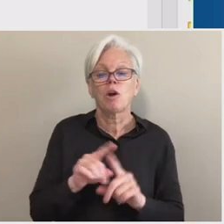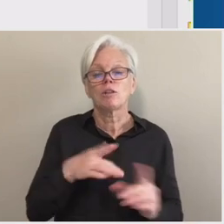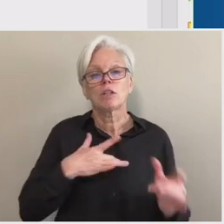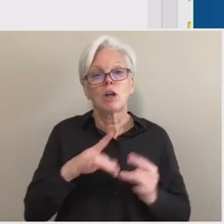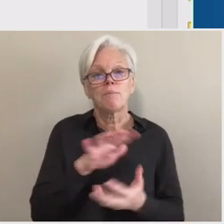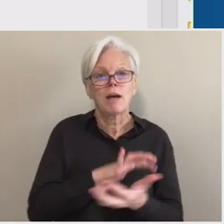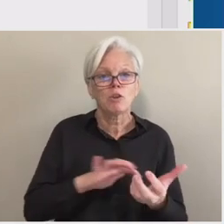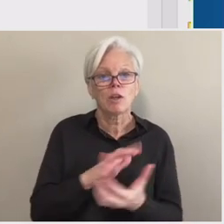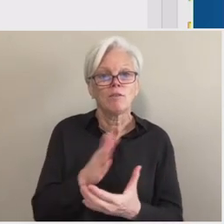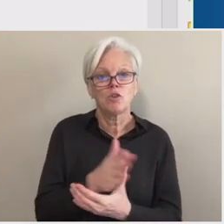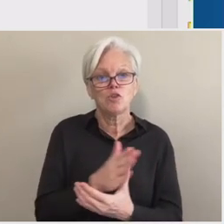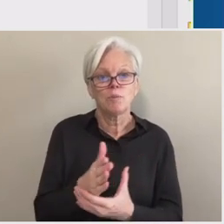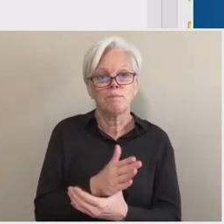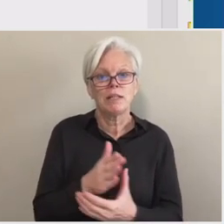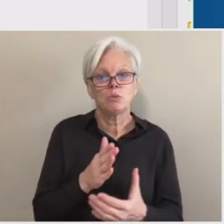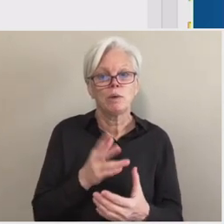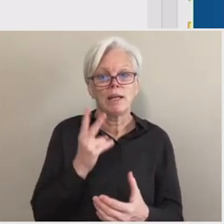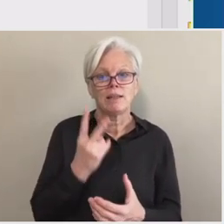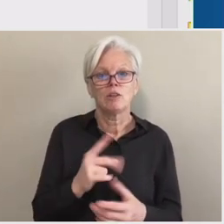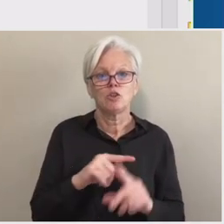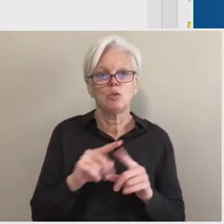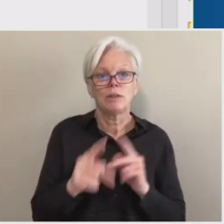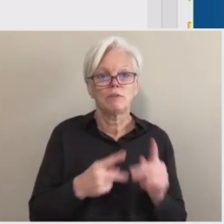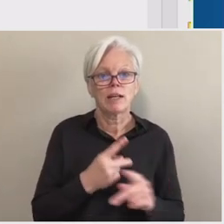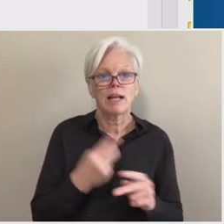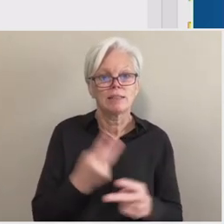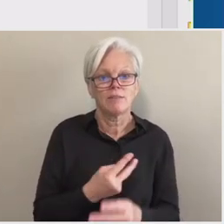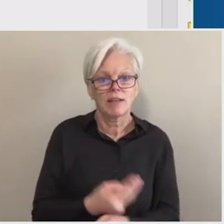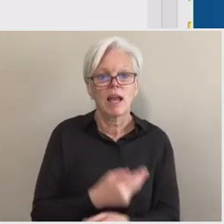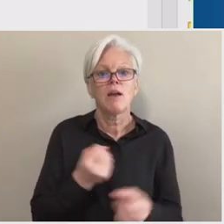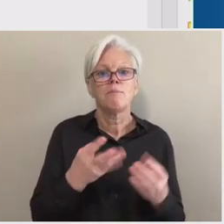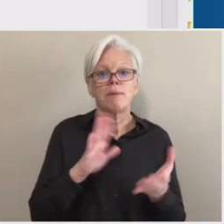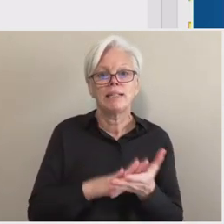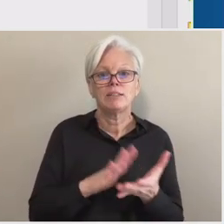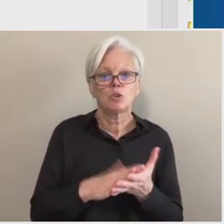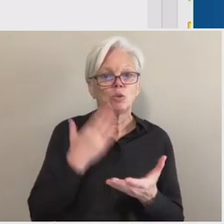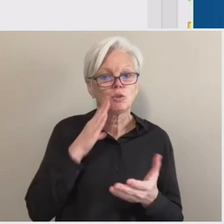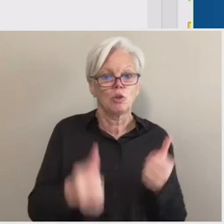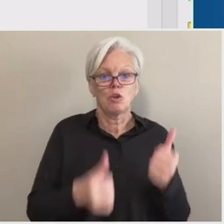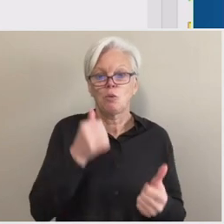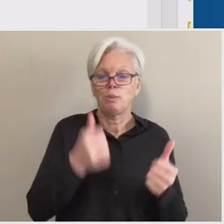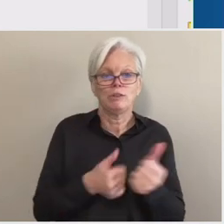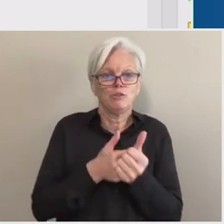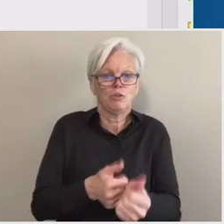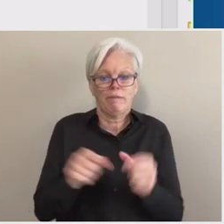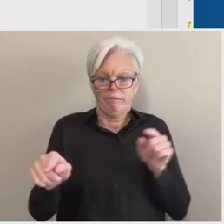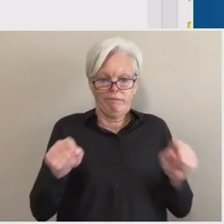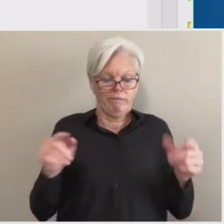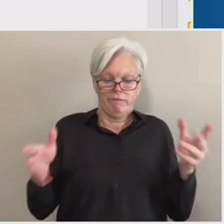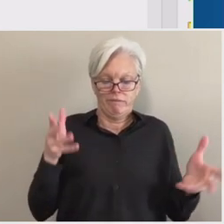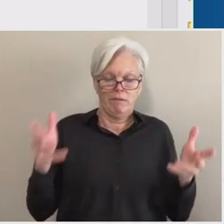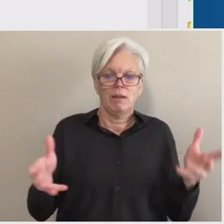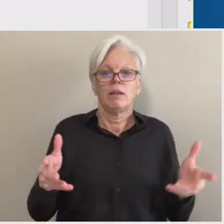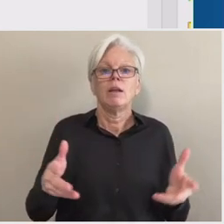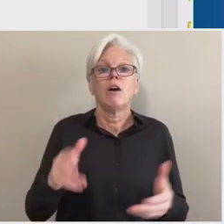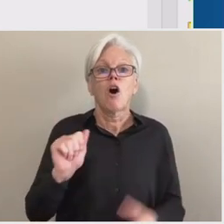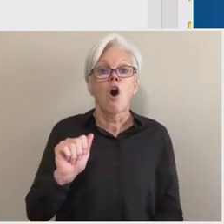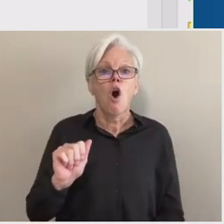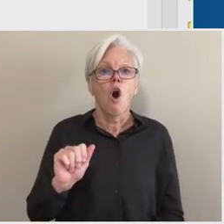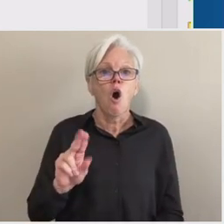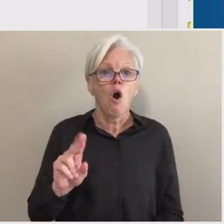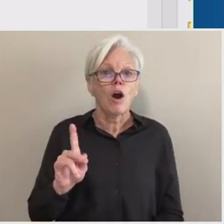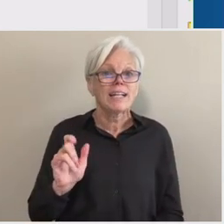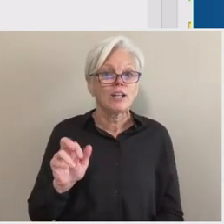between the two different types of calculations. Many schools don't know which one they're supposed to use. We've had questions from auditors about which one is